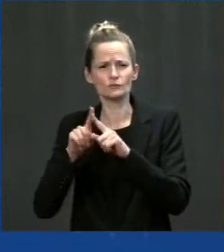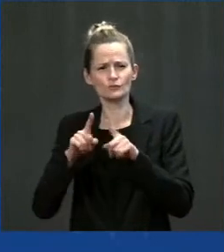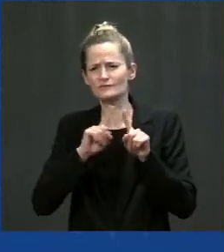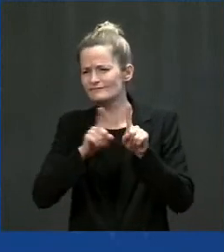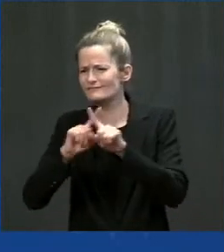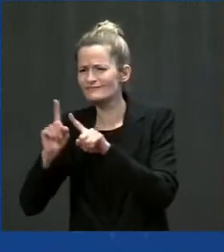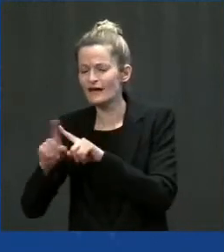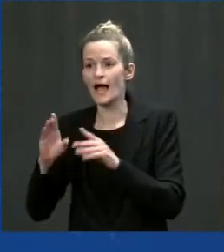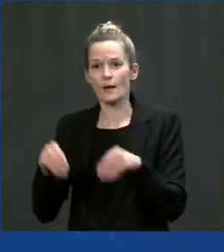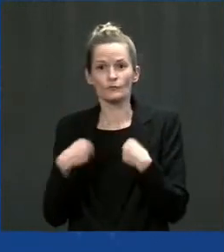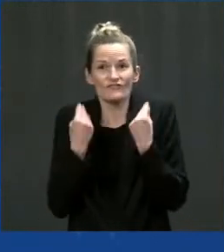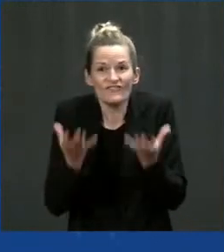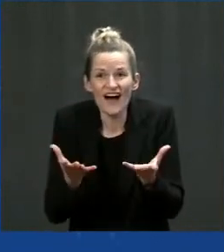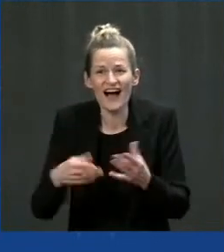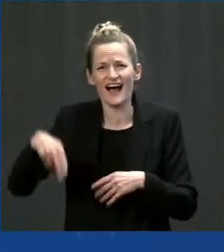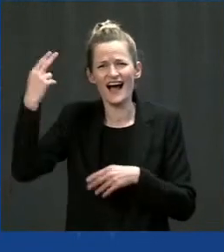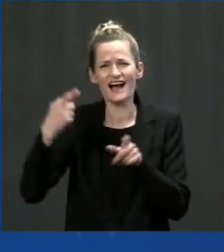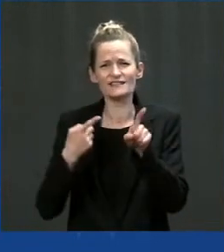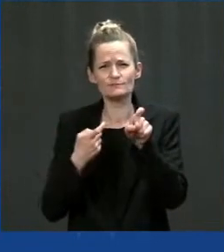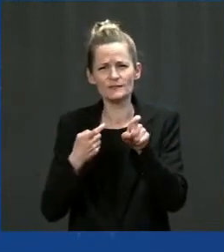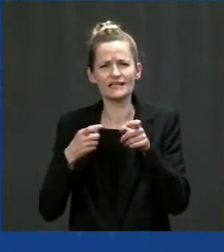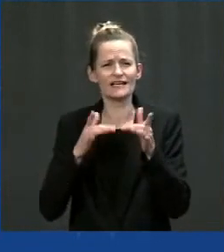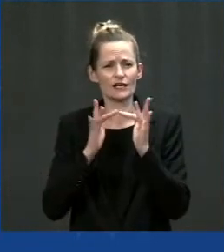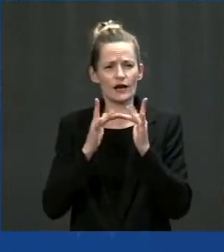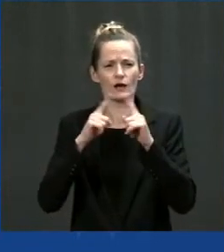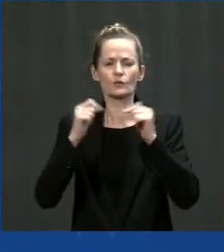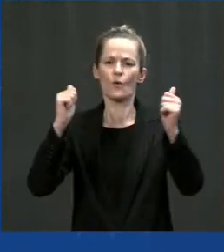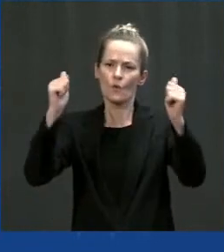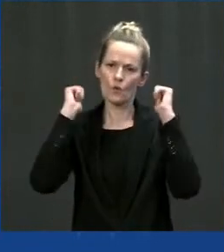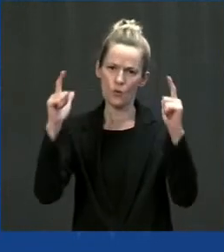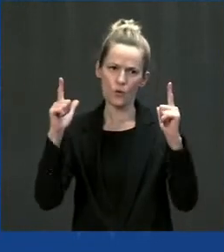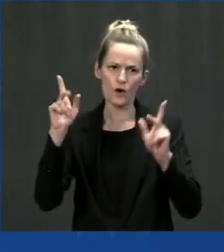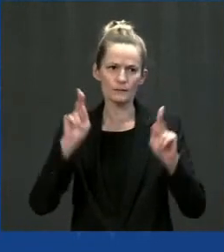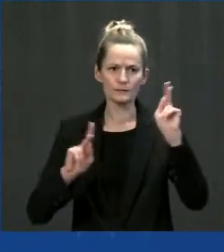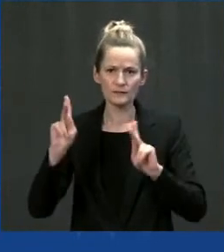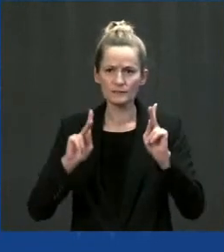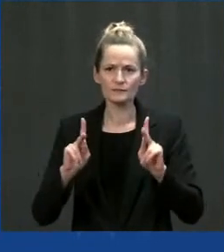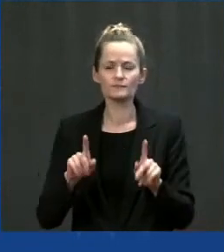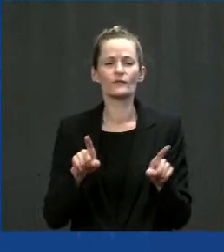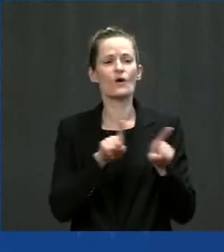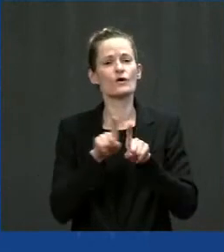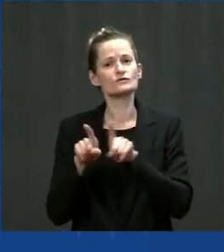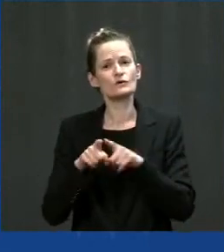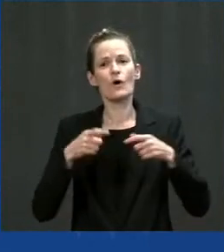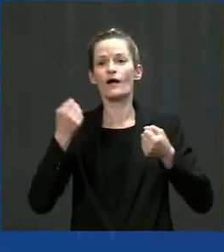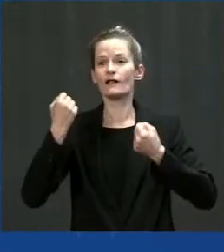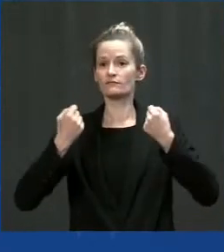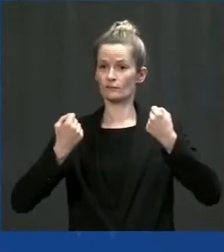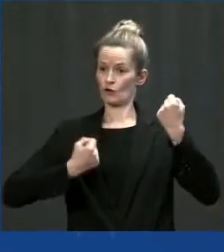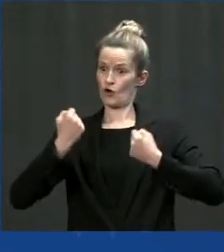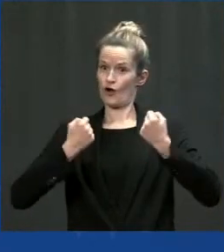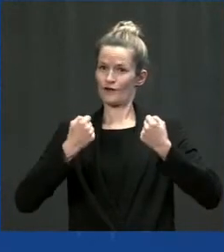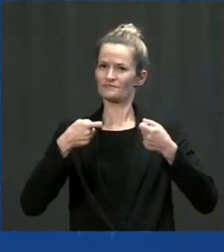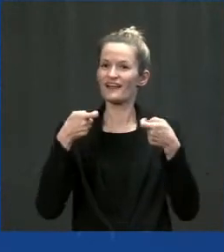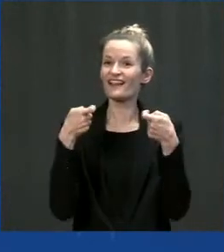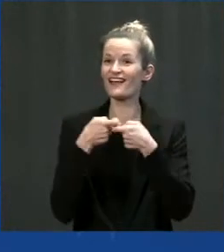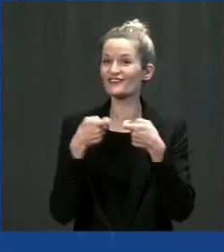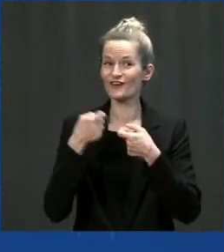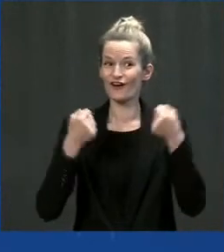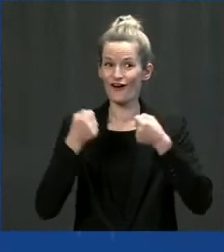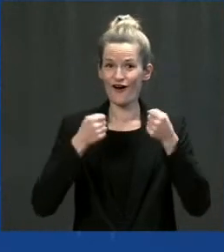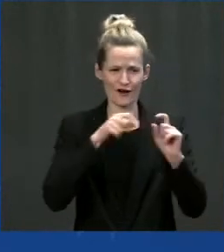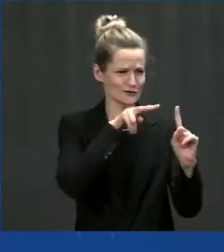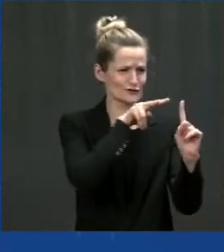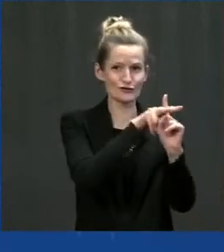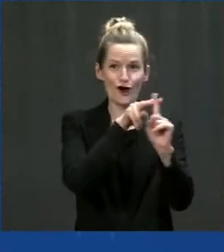vehicle charging stations. And here's another important part of the bill. Nearly 90 percent of the jobs created by this bill